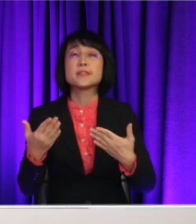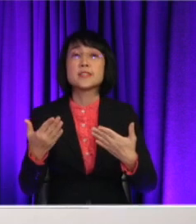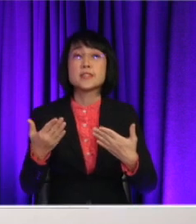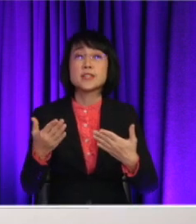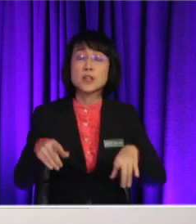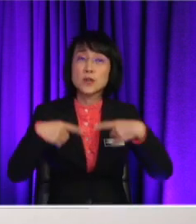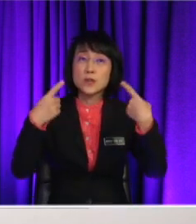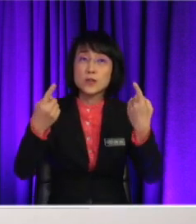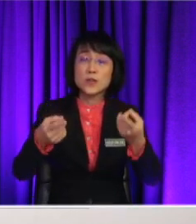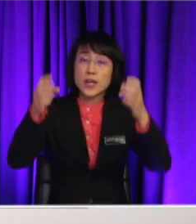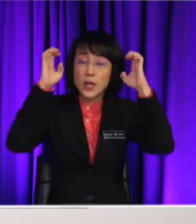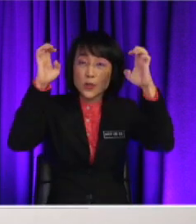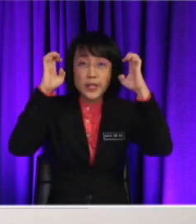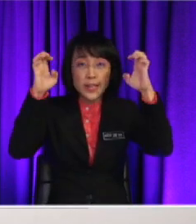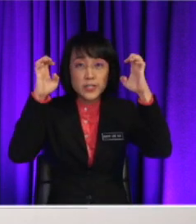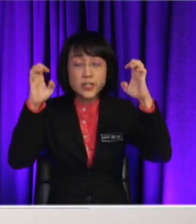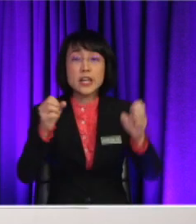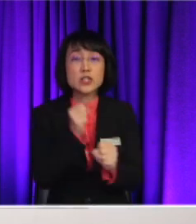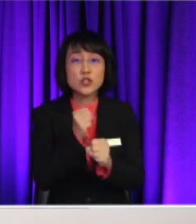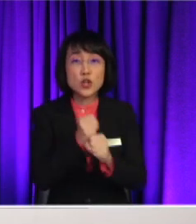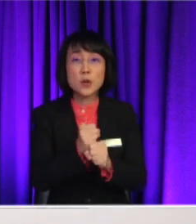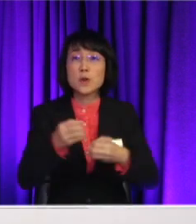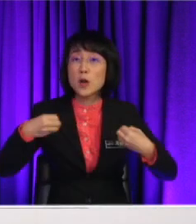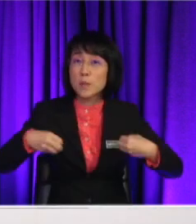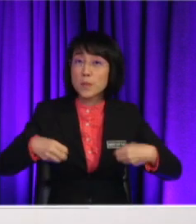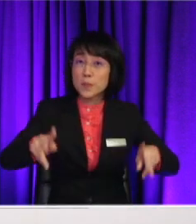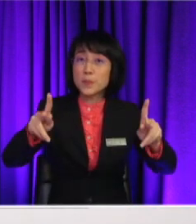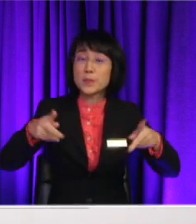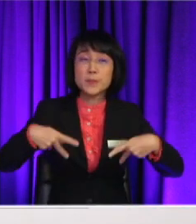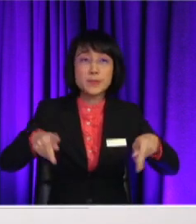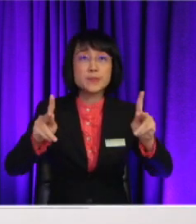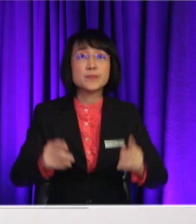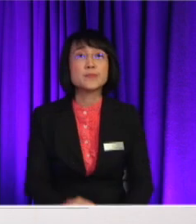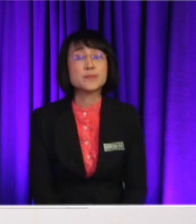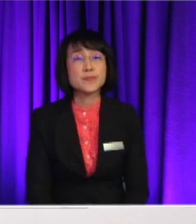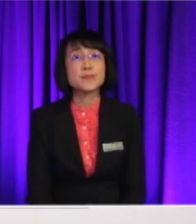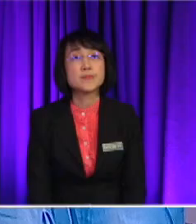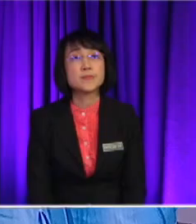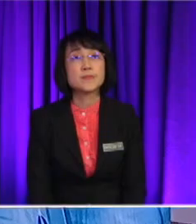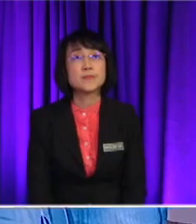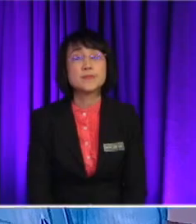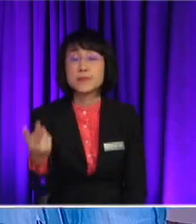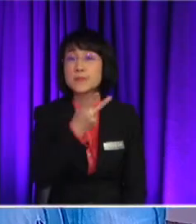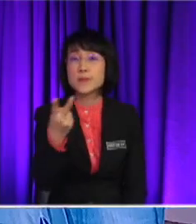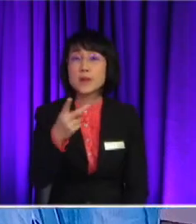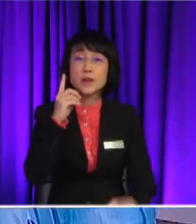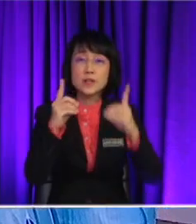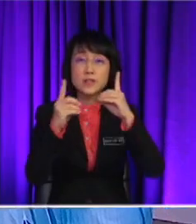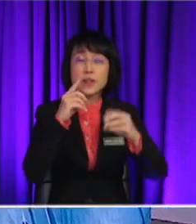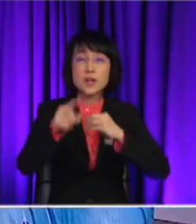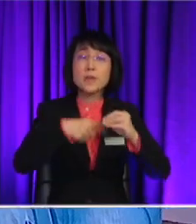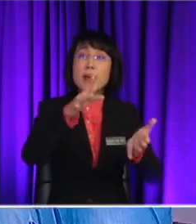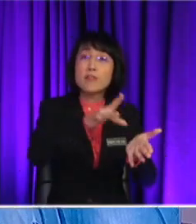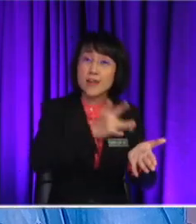she talks about job opportunities that we can find in urban So, both of them mentioned about the advantages of living in an urban